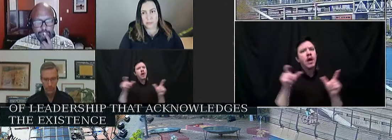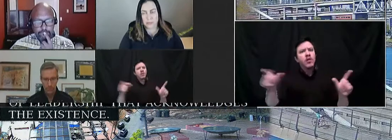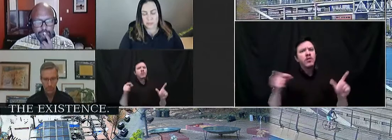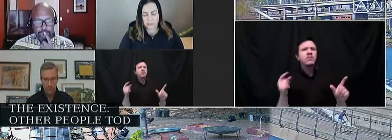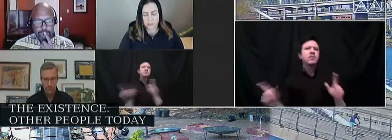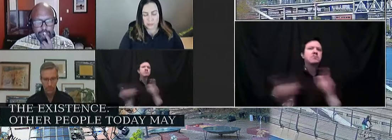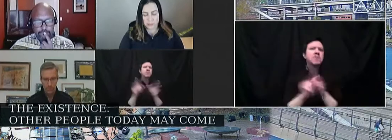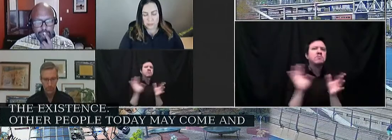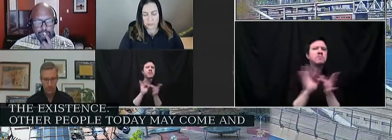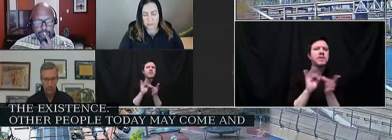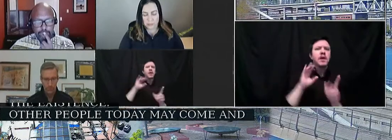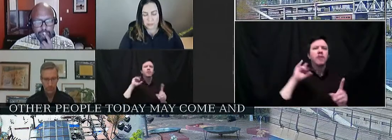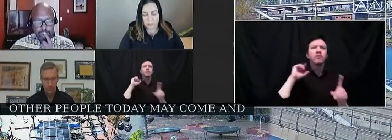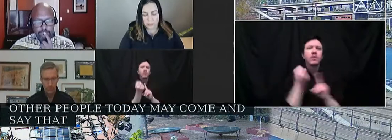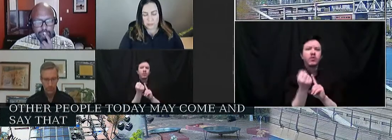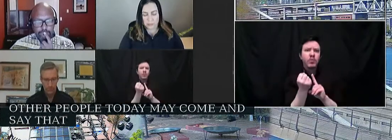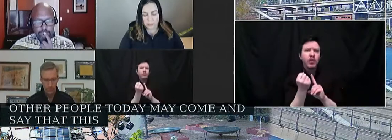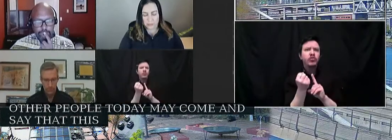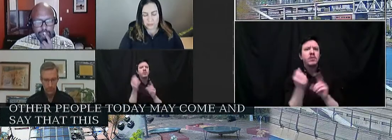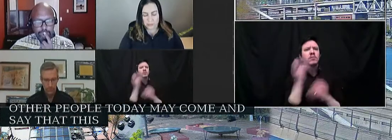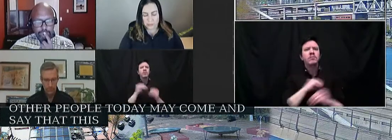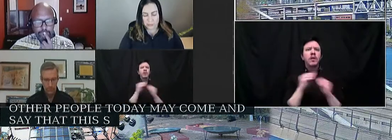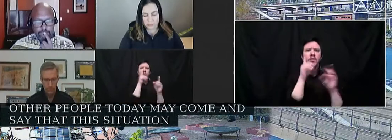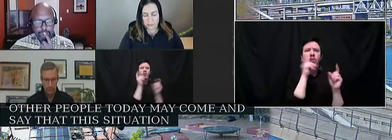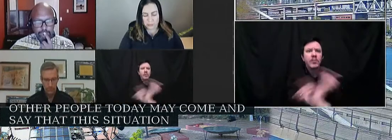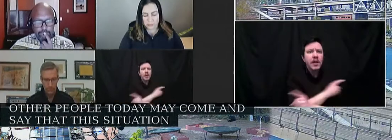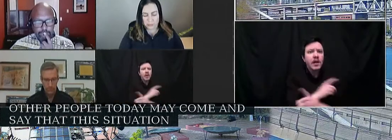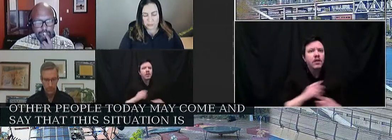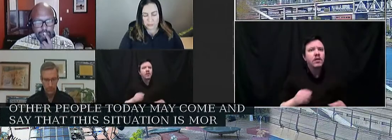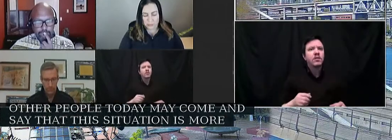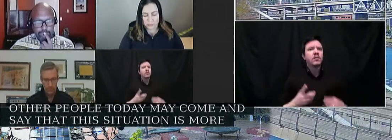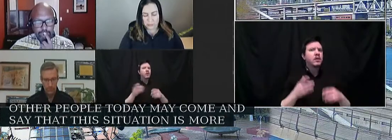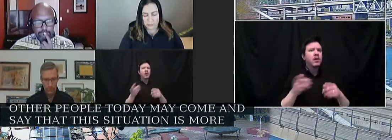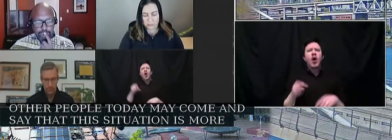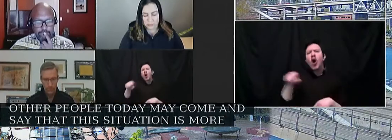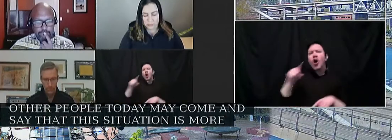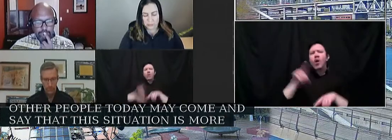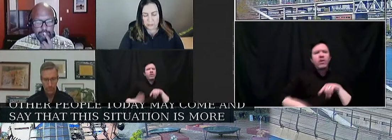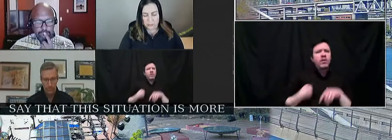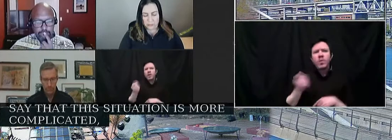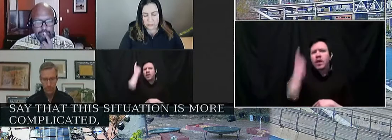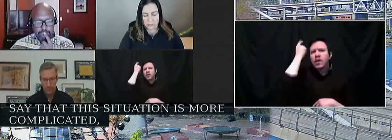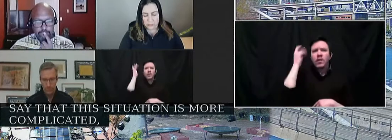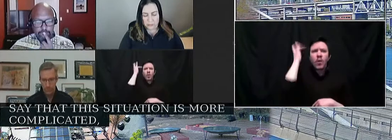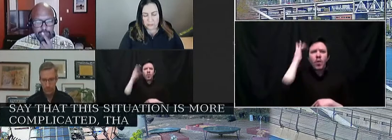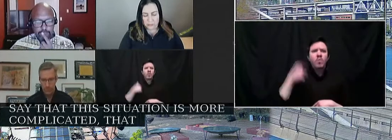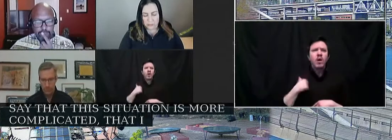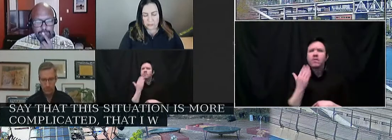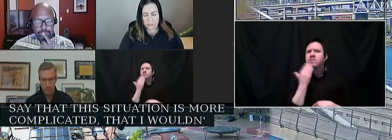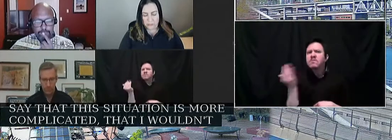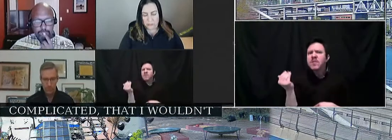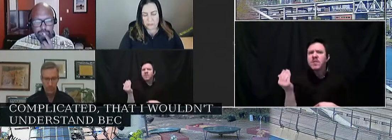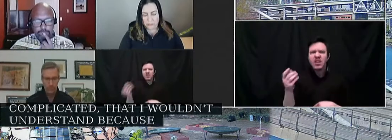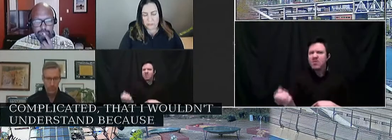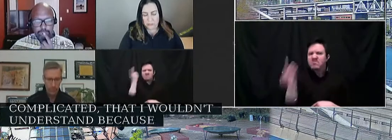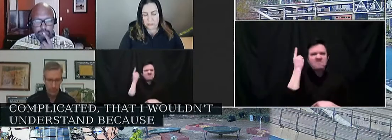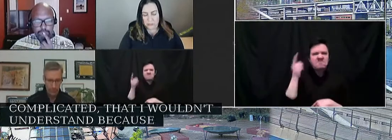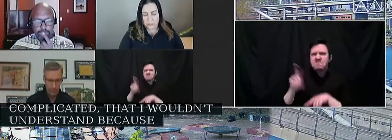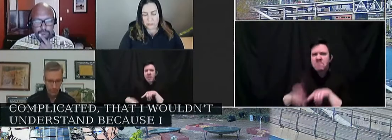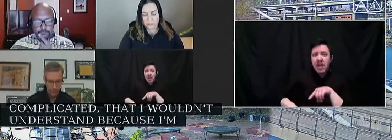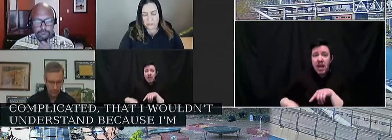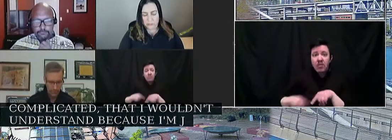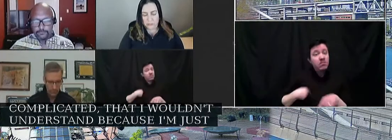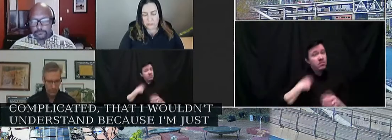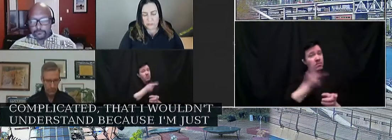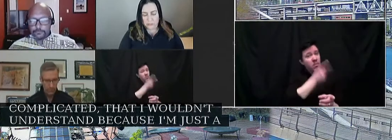say that the situation is more complicated, that I wouldn't understand because I'm just a 15-year-old bicycle student. Maybe they're